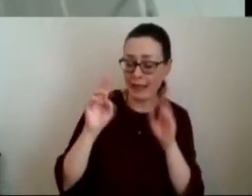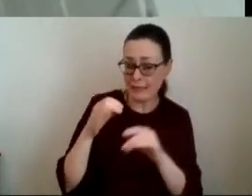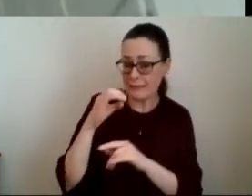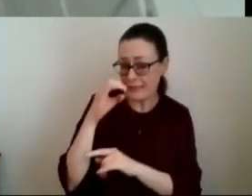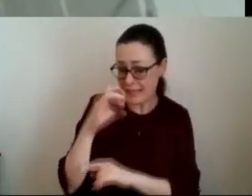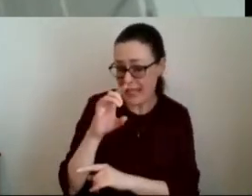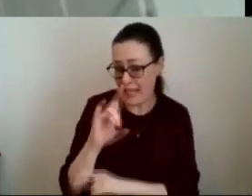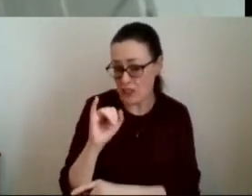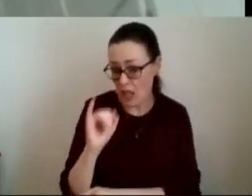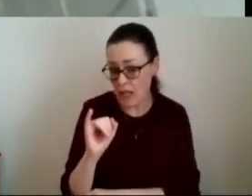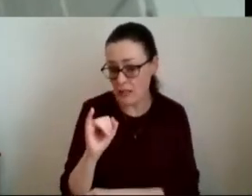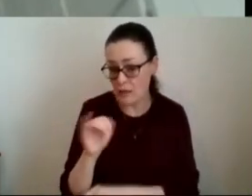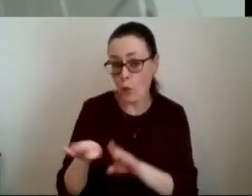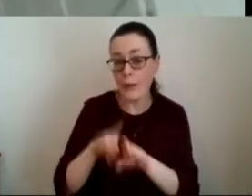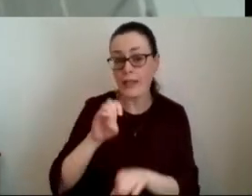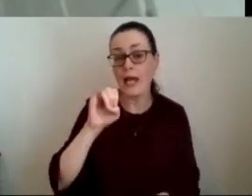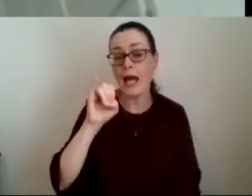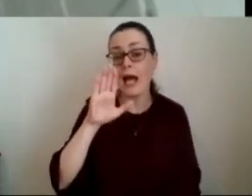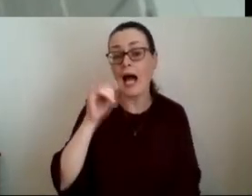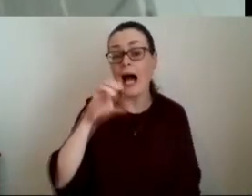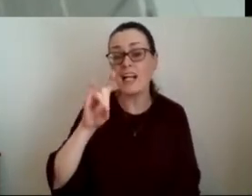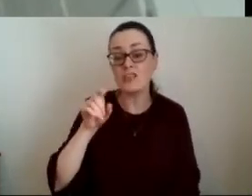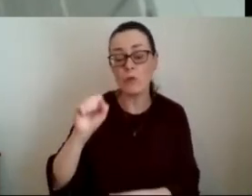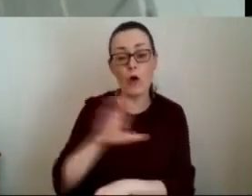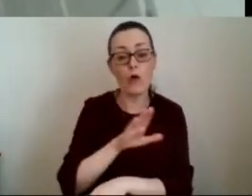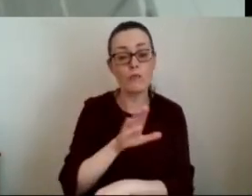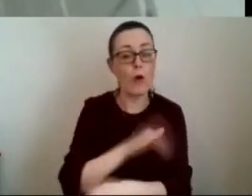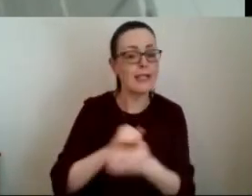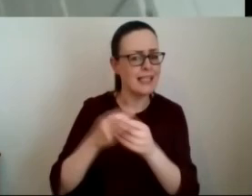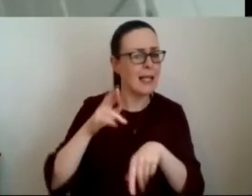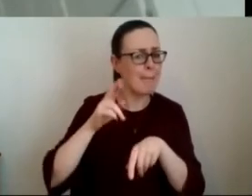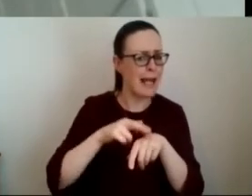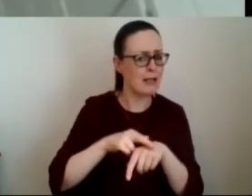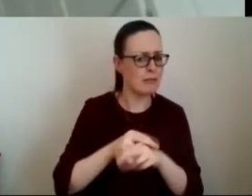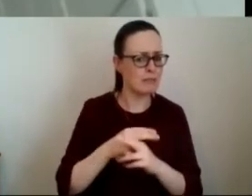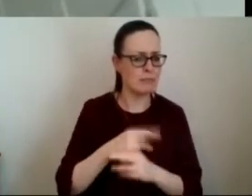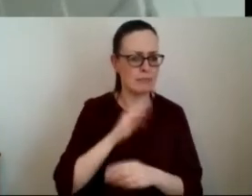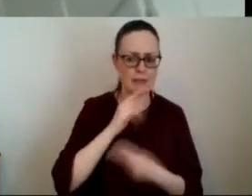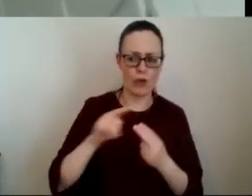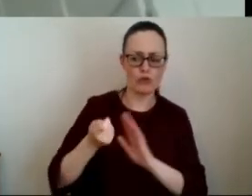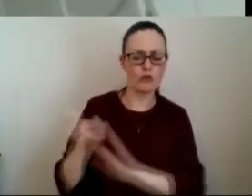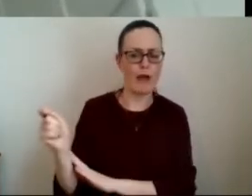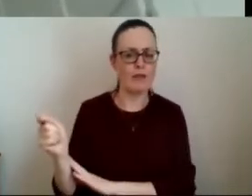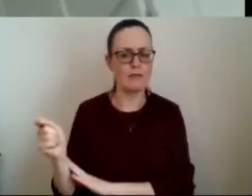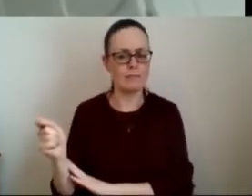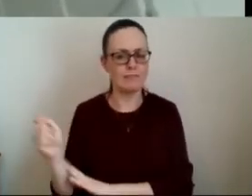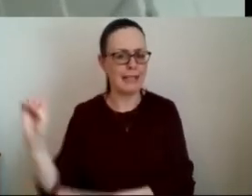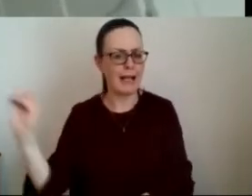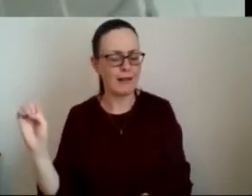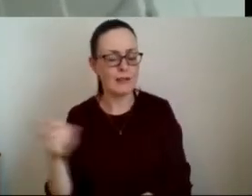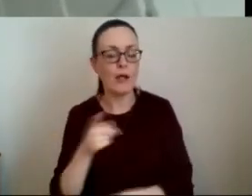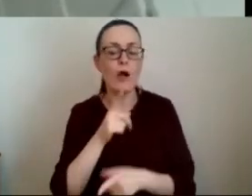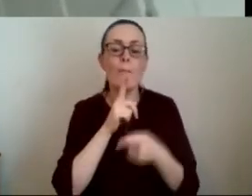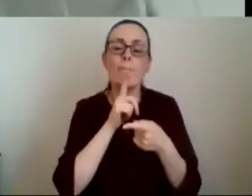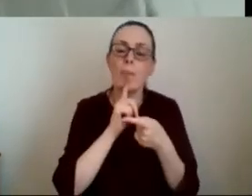with um eilish's organization rather than going to gb so those but you know the clinicians and people like i